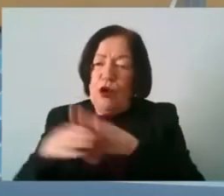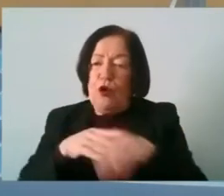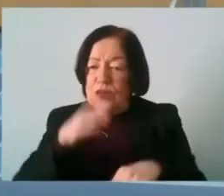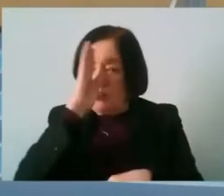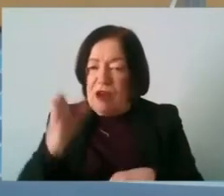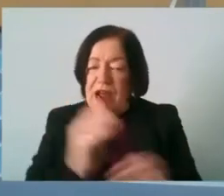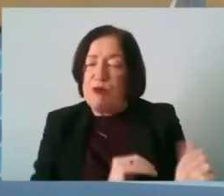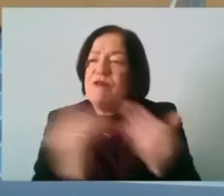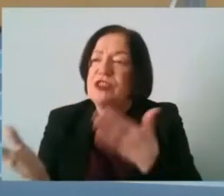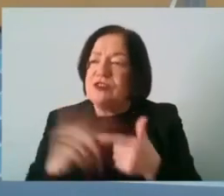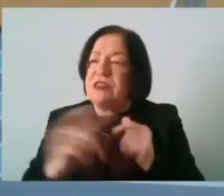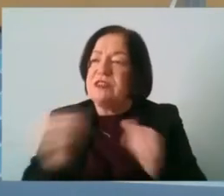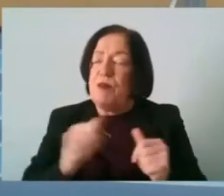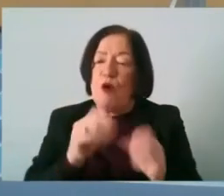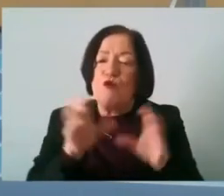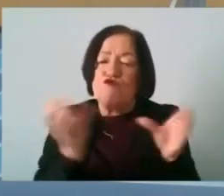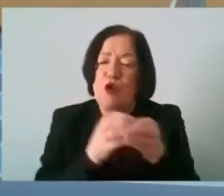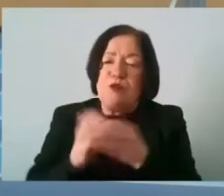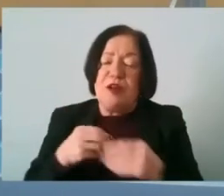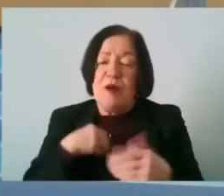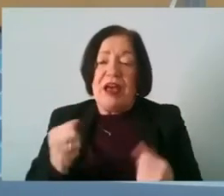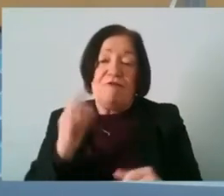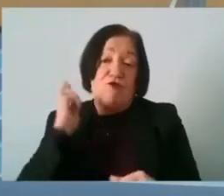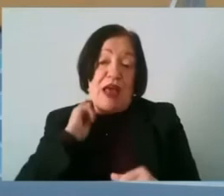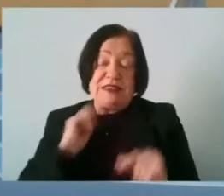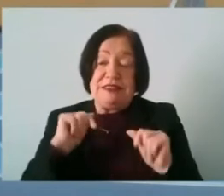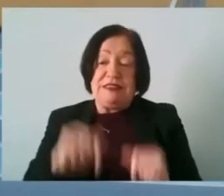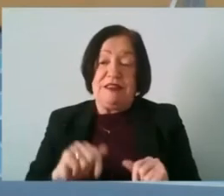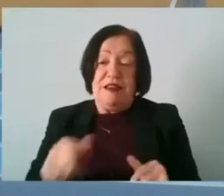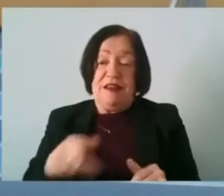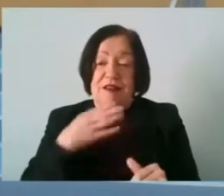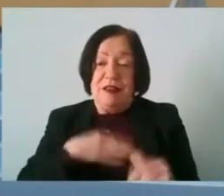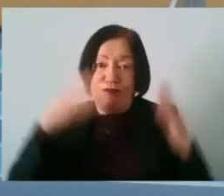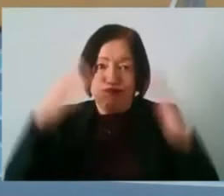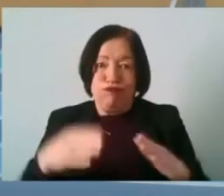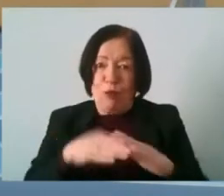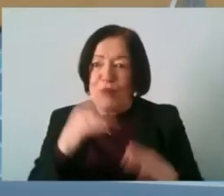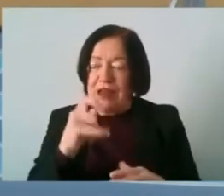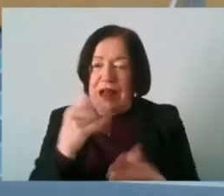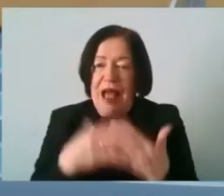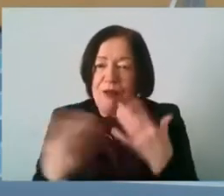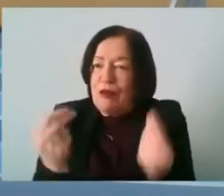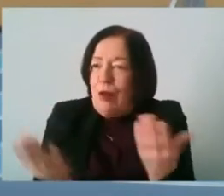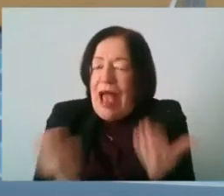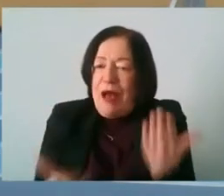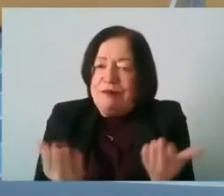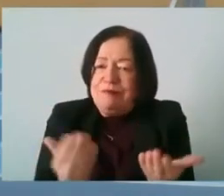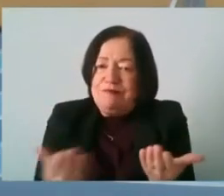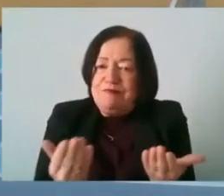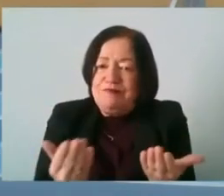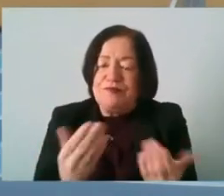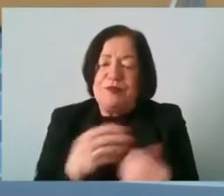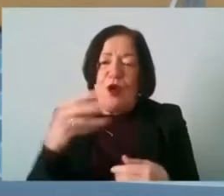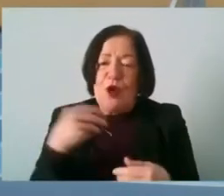support groups around saying we've we've a number of residents and people here who are just obsessed with cricket what do we need to do and how do we do it um so we